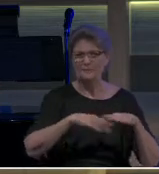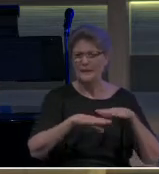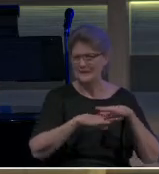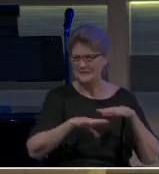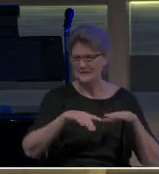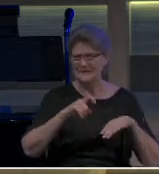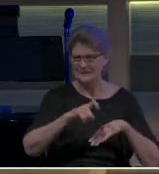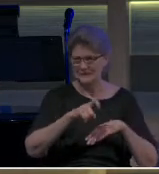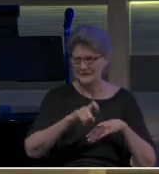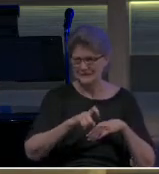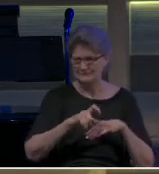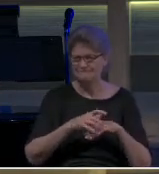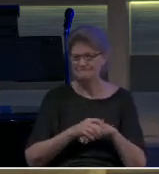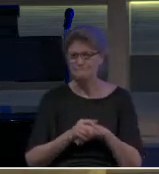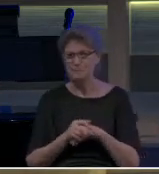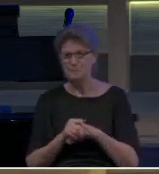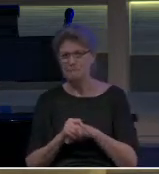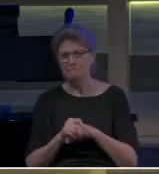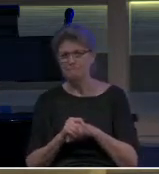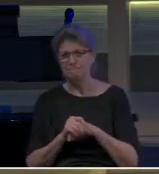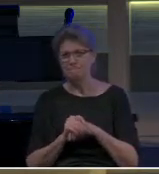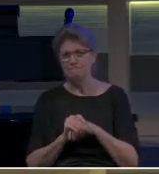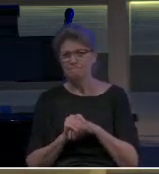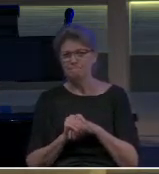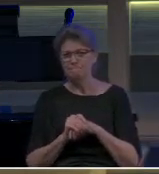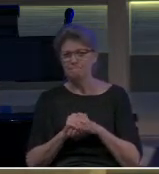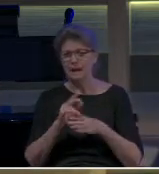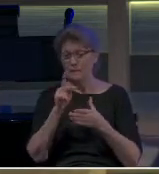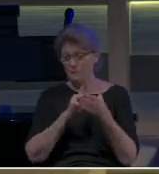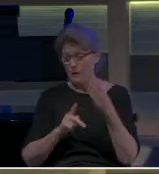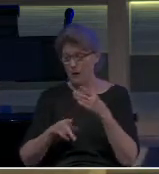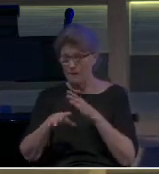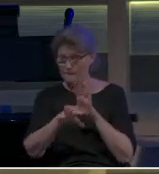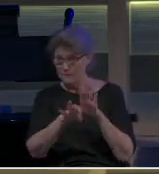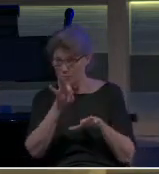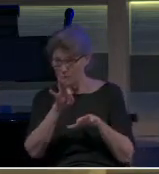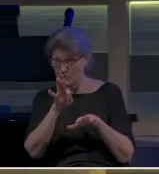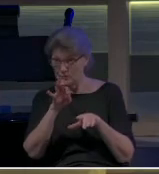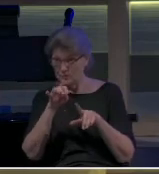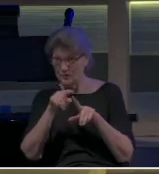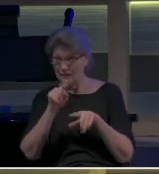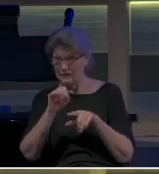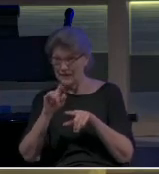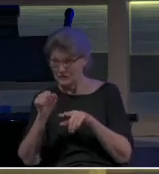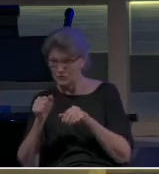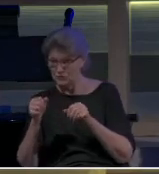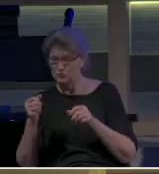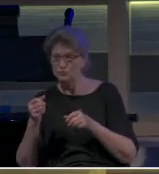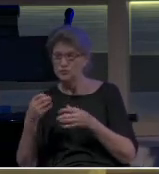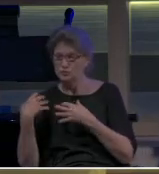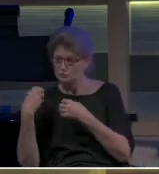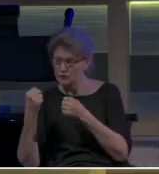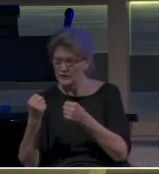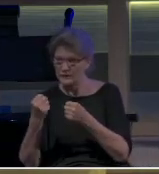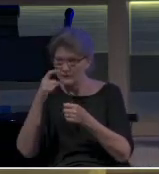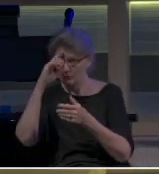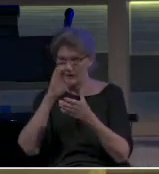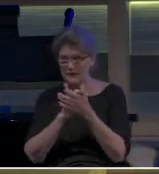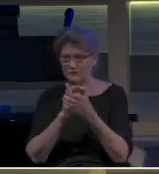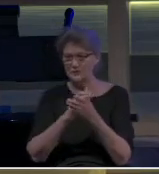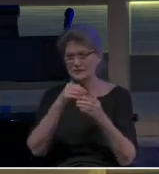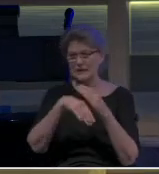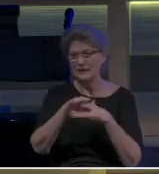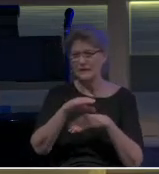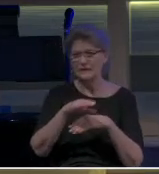He was Paul's choice to strengthen the believing communities in Crete. And I'll talk a little bit more about what we